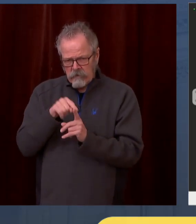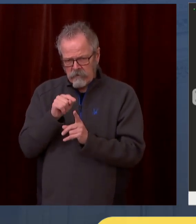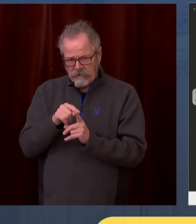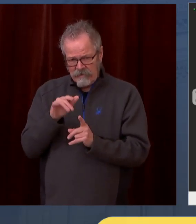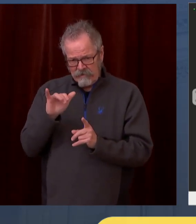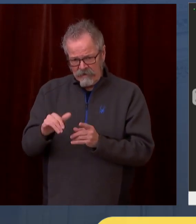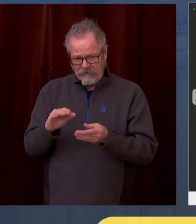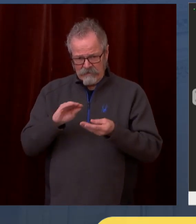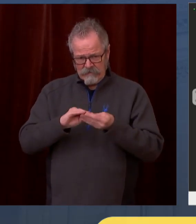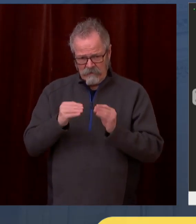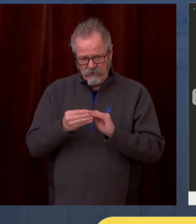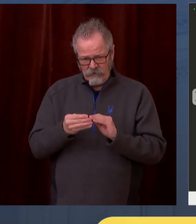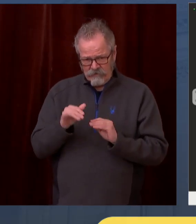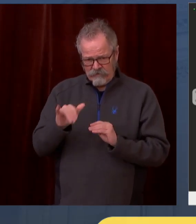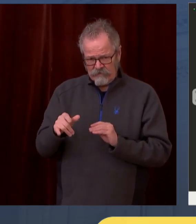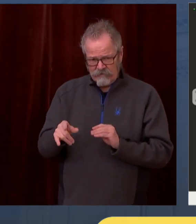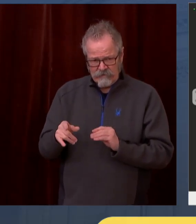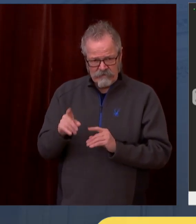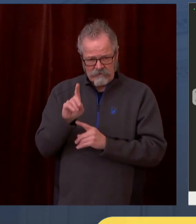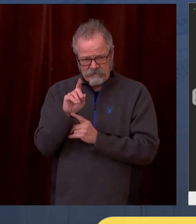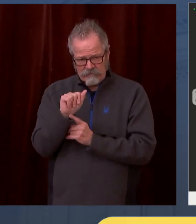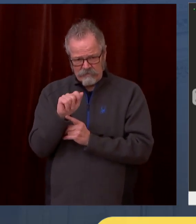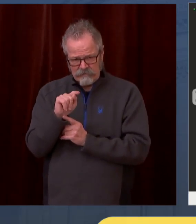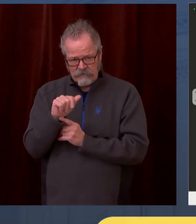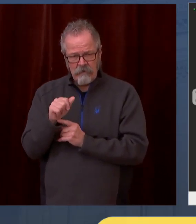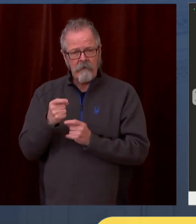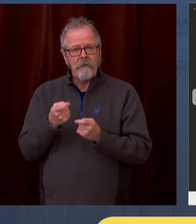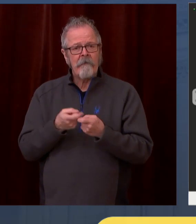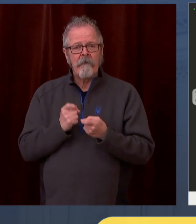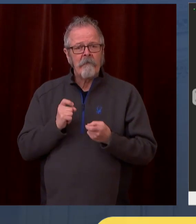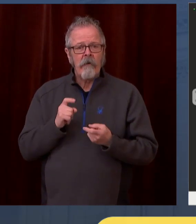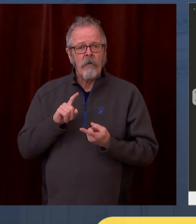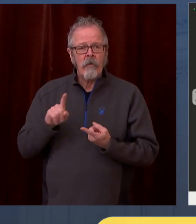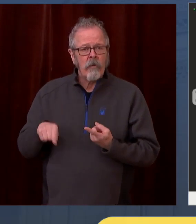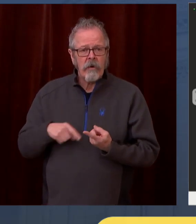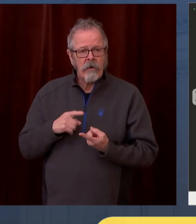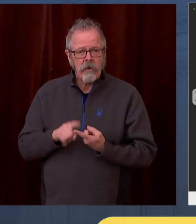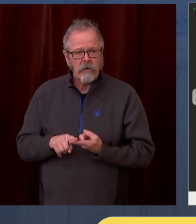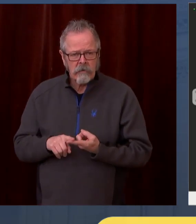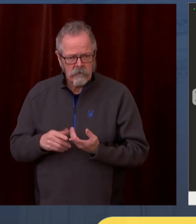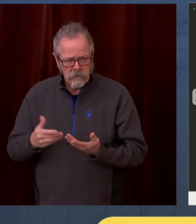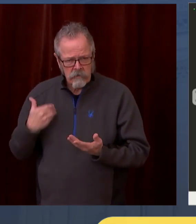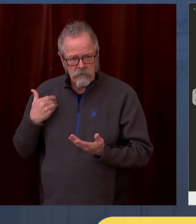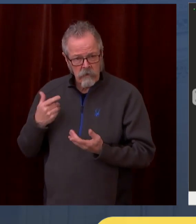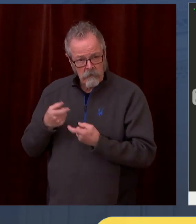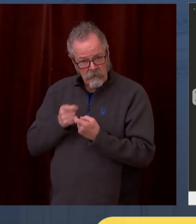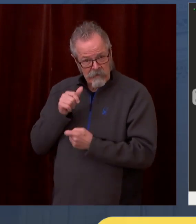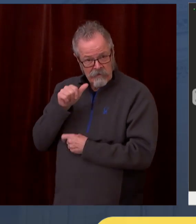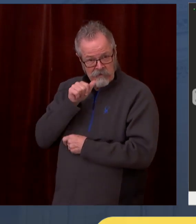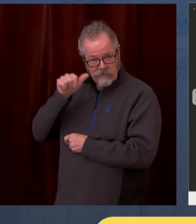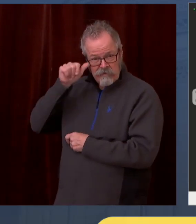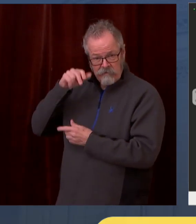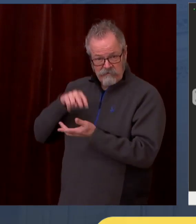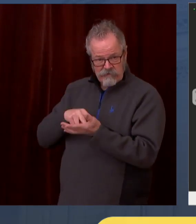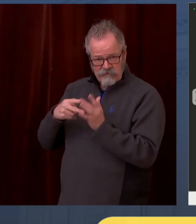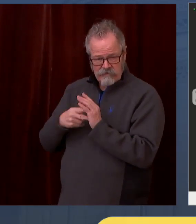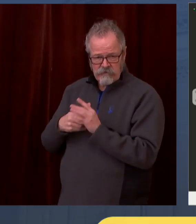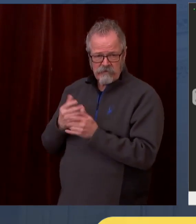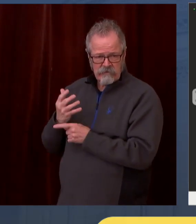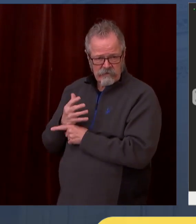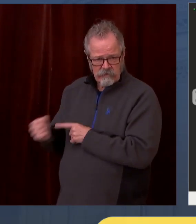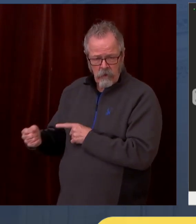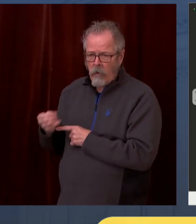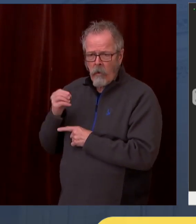particular pharmacy has vaccines, they'll let you know how fresh that information is. And we think this is going to be